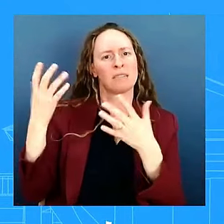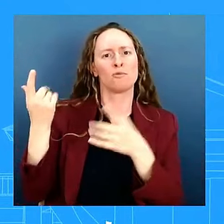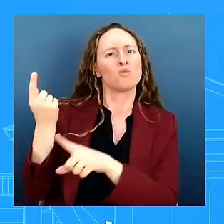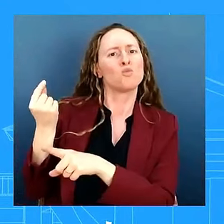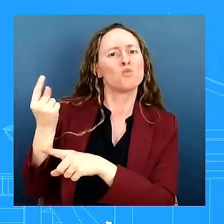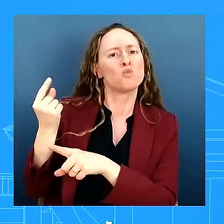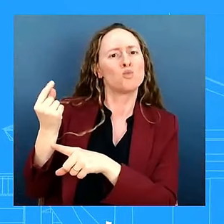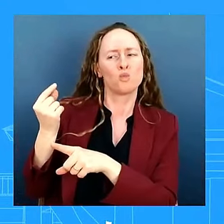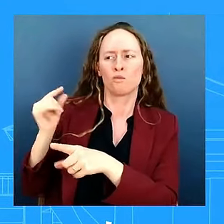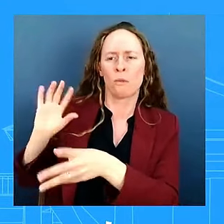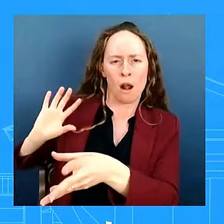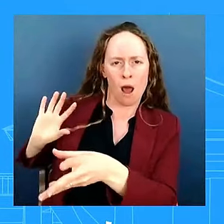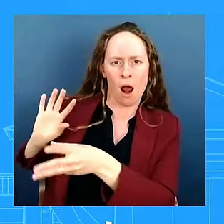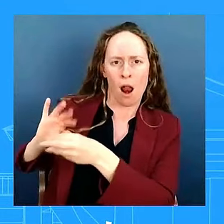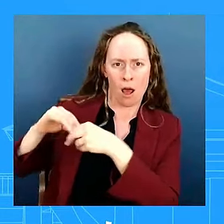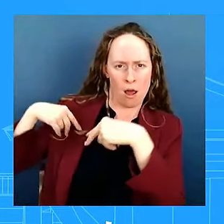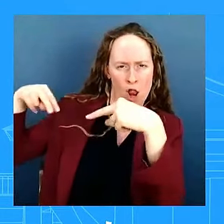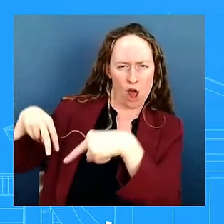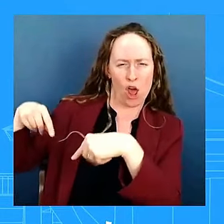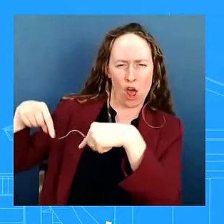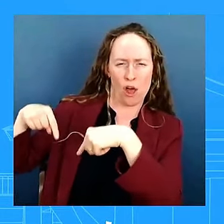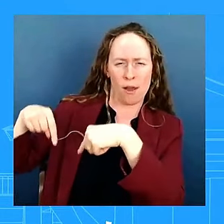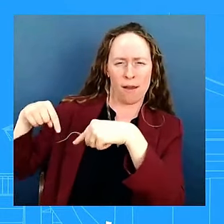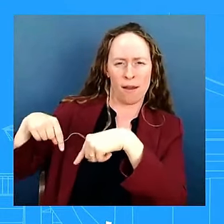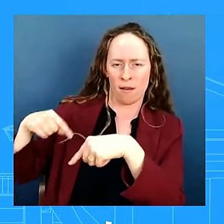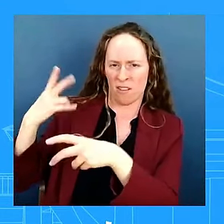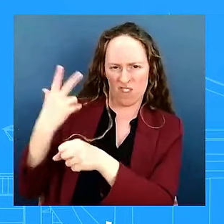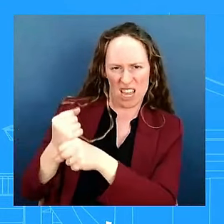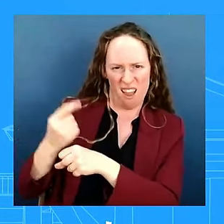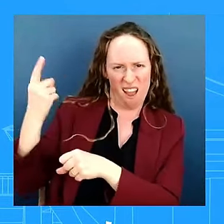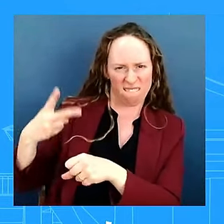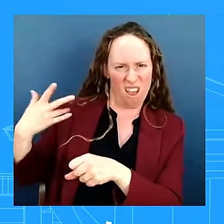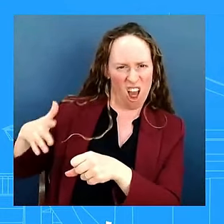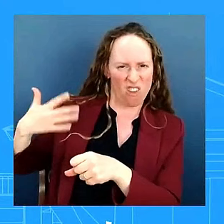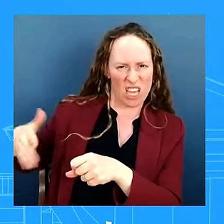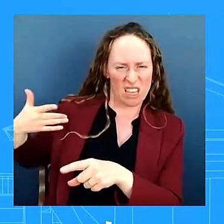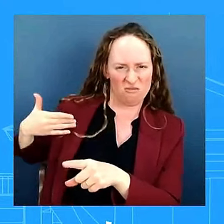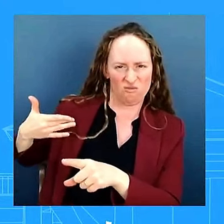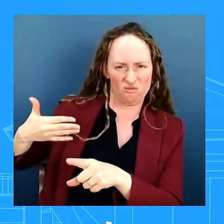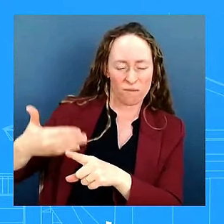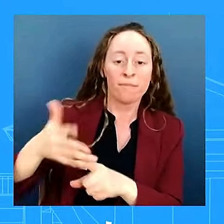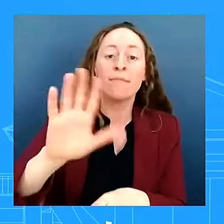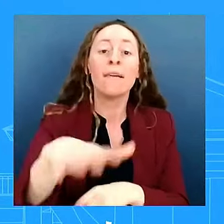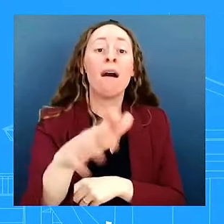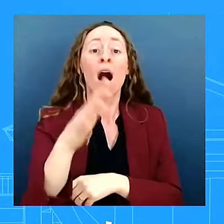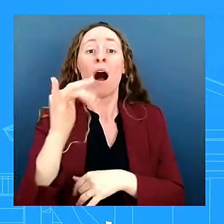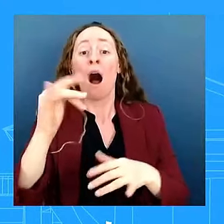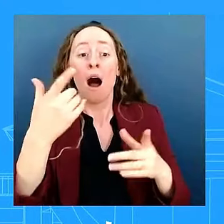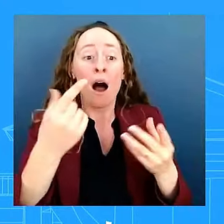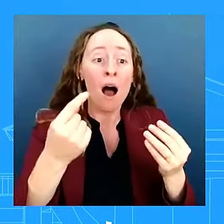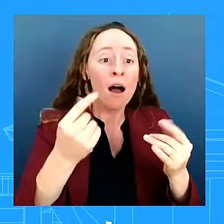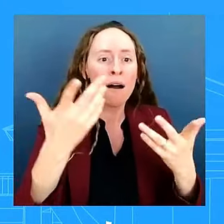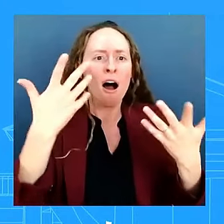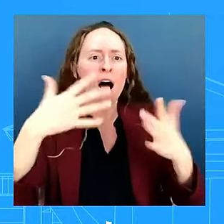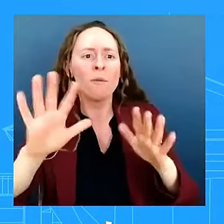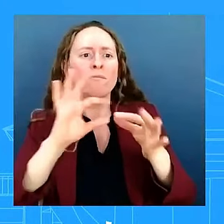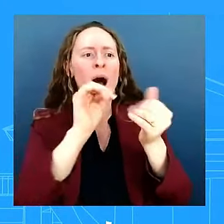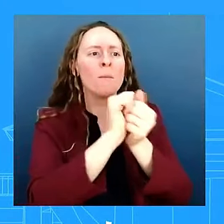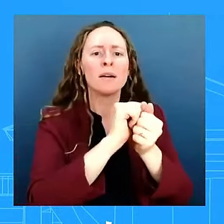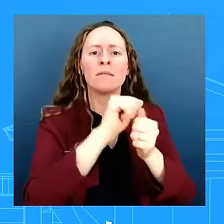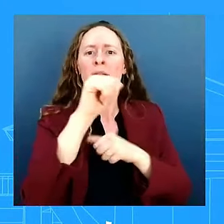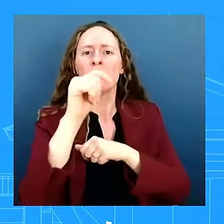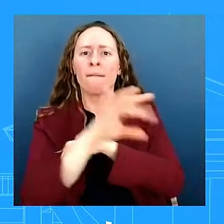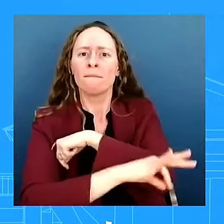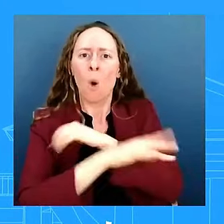uh and he's always made sure that when it comes to foreign policy we have diplomatic conversations we try to rebuild those relationships